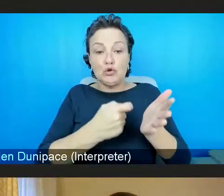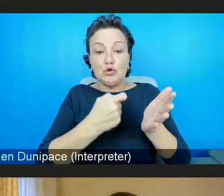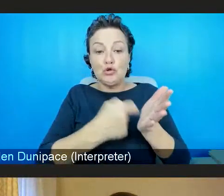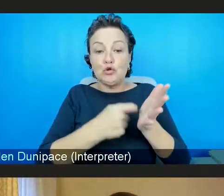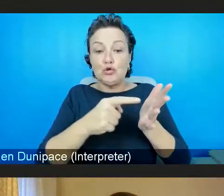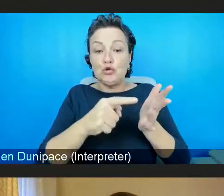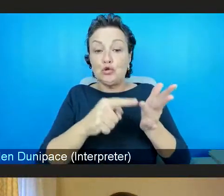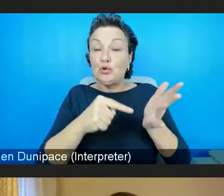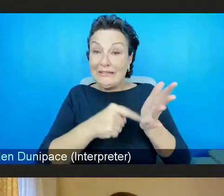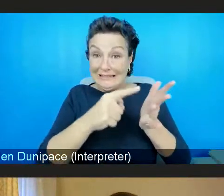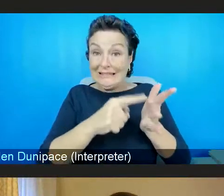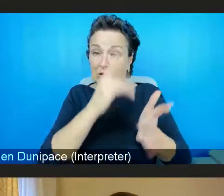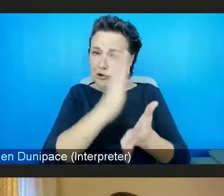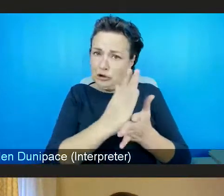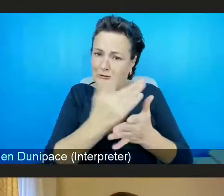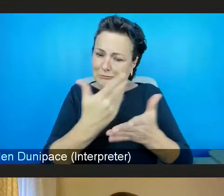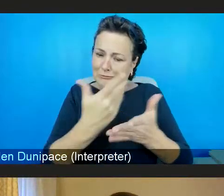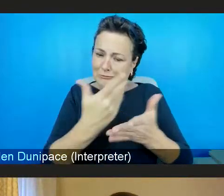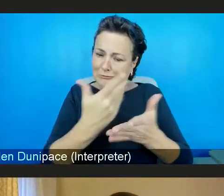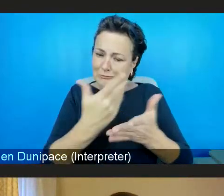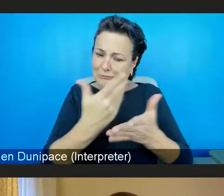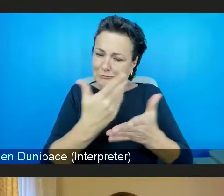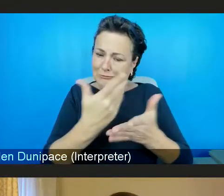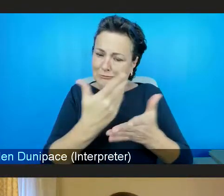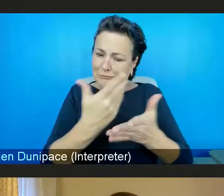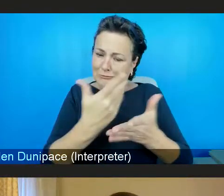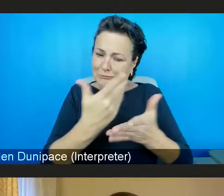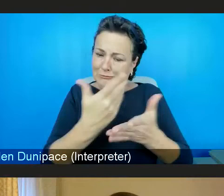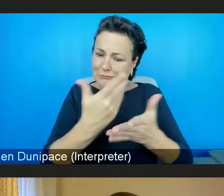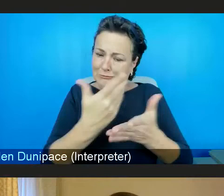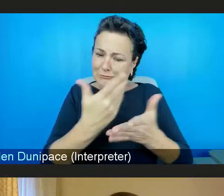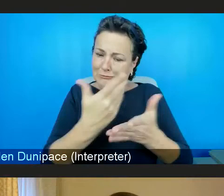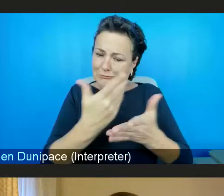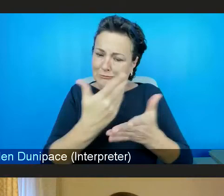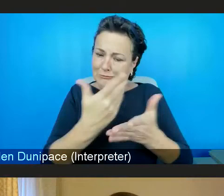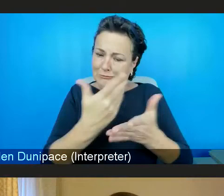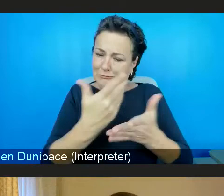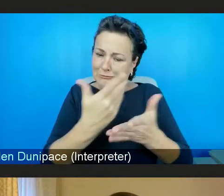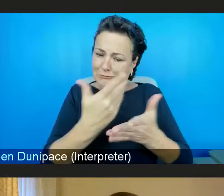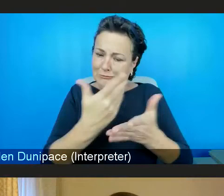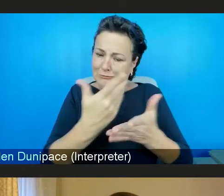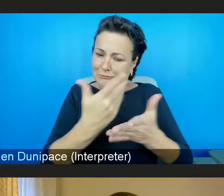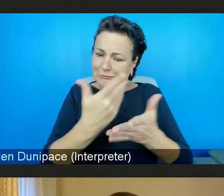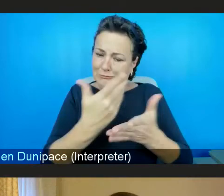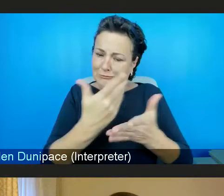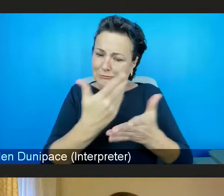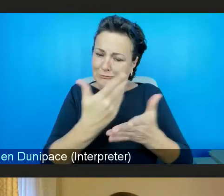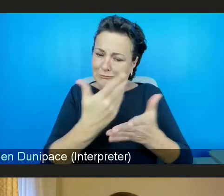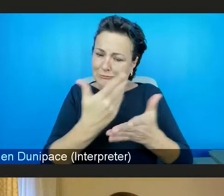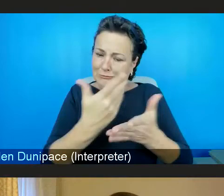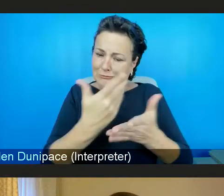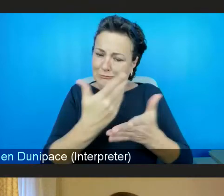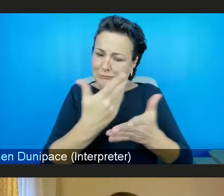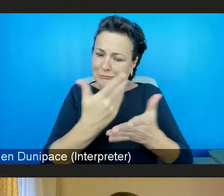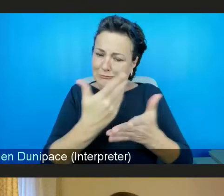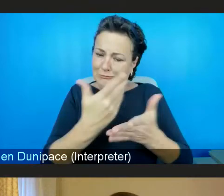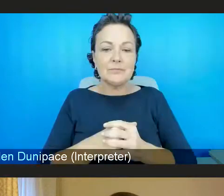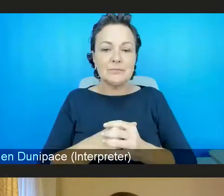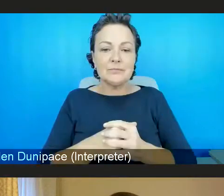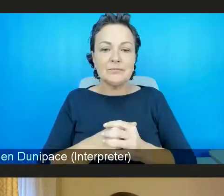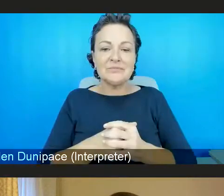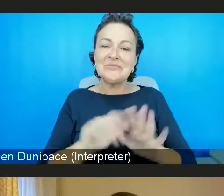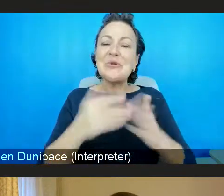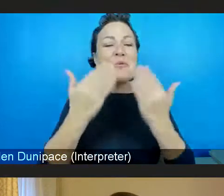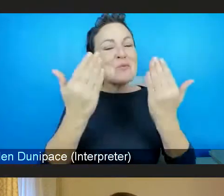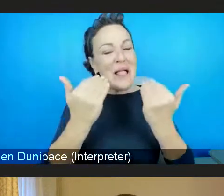for women and girls with experience of racism, other discrimination and gendered abuse in Central Scotland. Welcome to